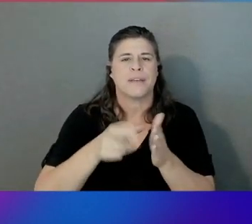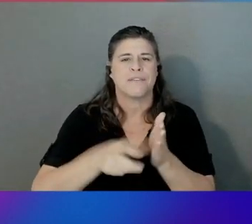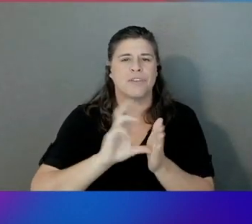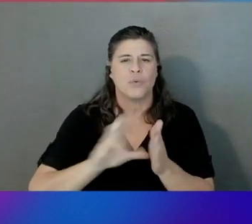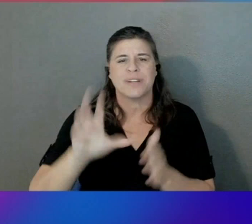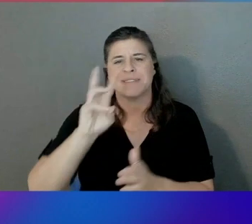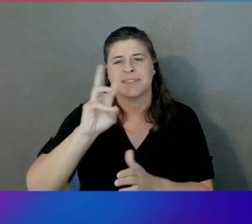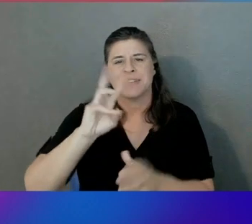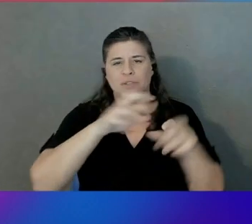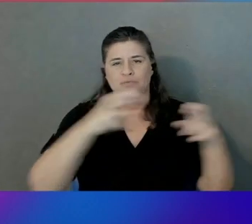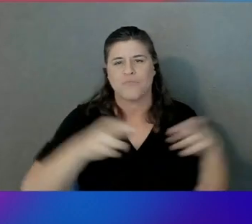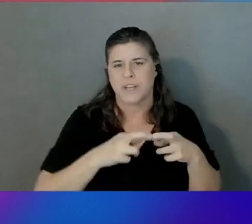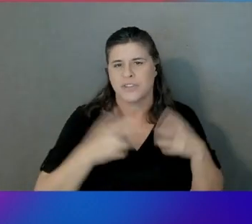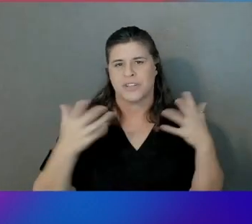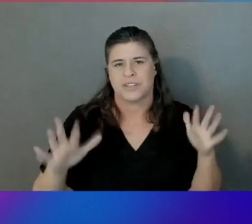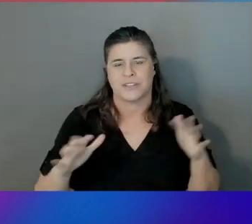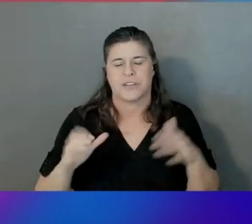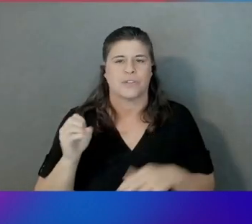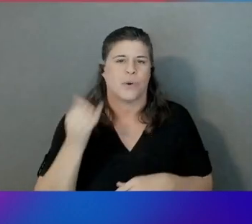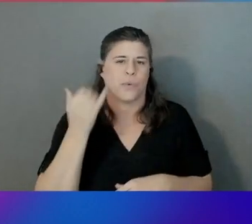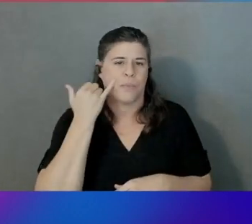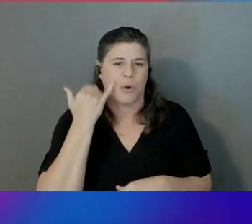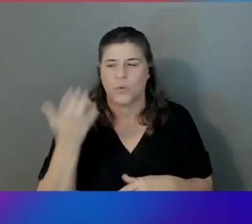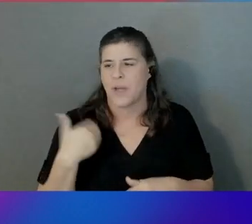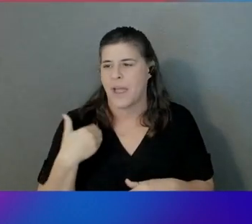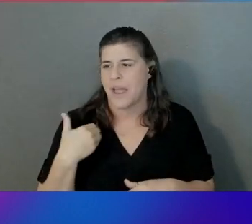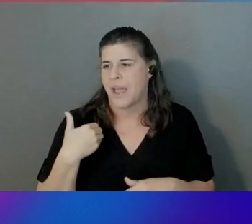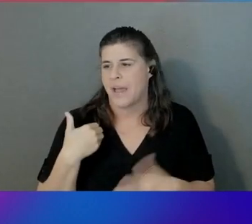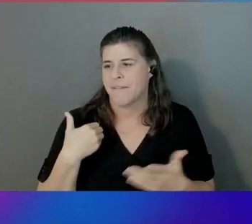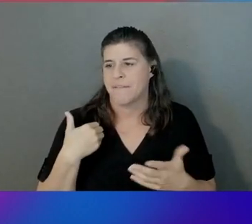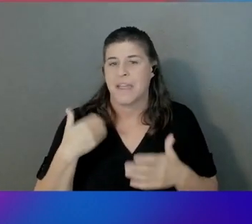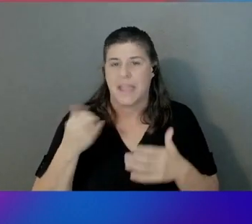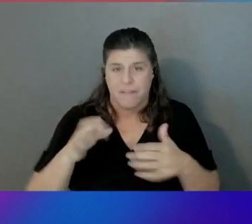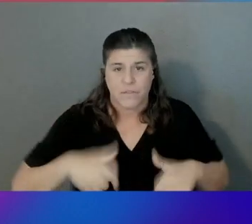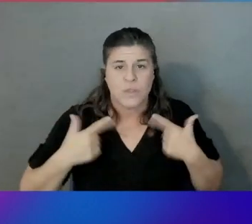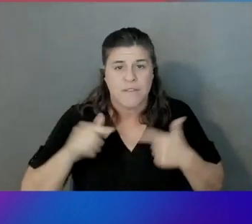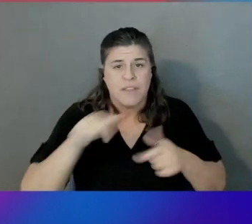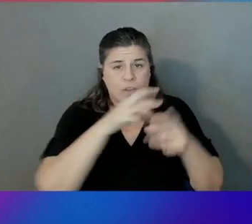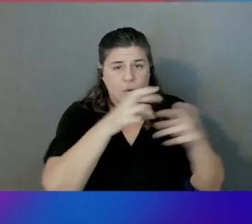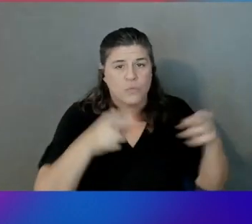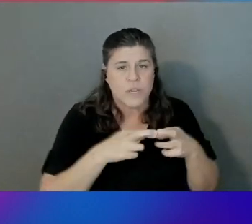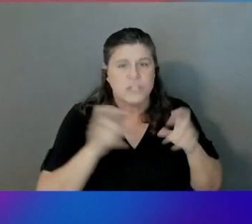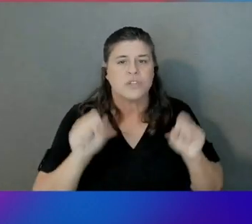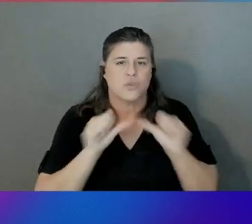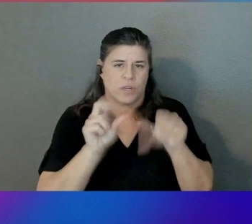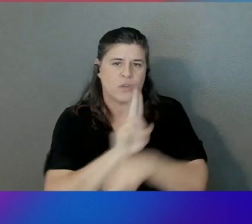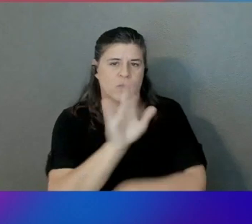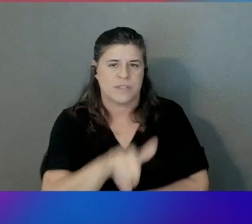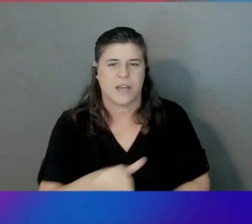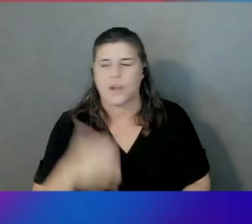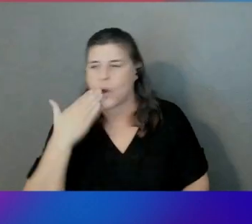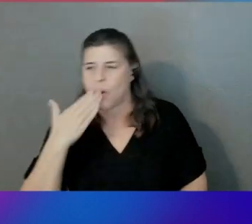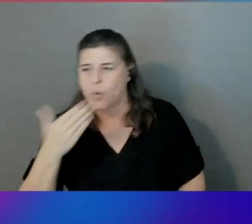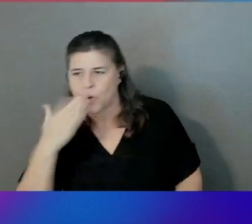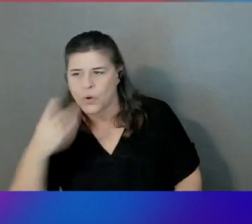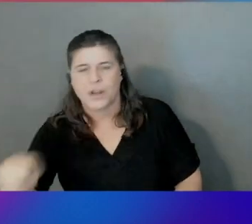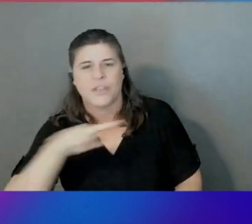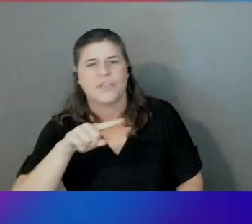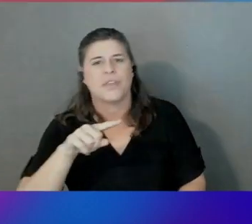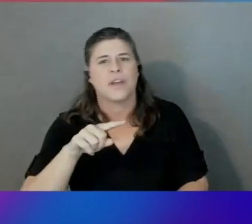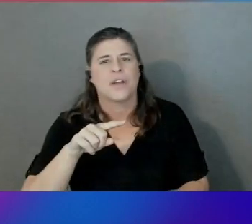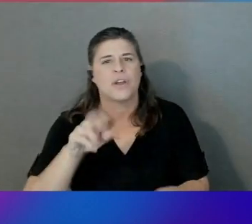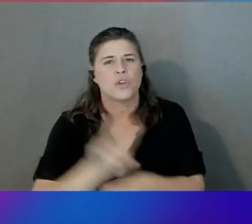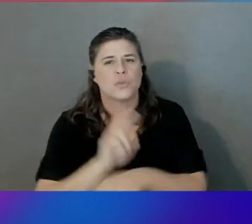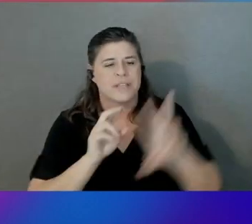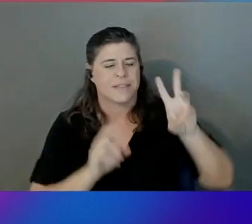if you have like availability in those regions, they can still use it. Good. So if they're using those six regions, they